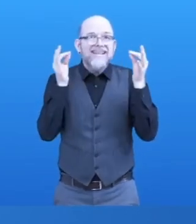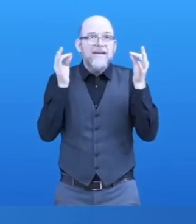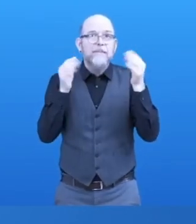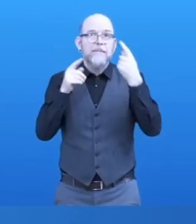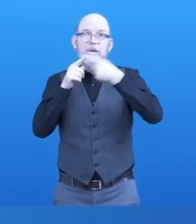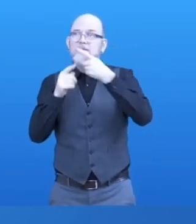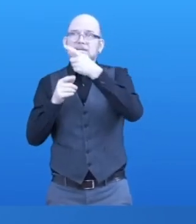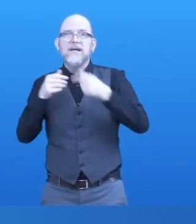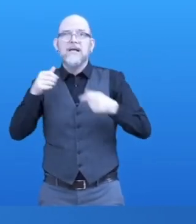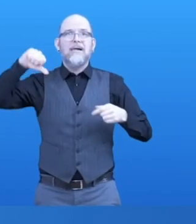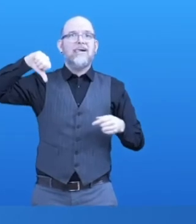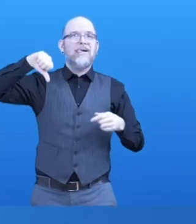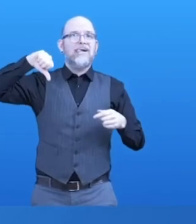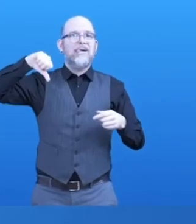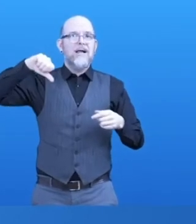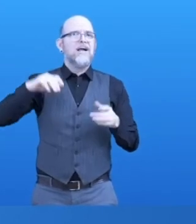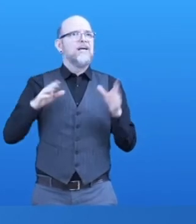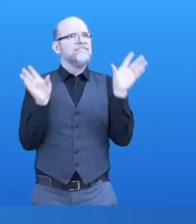create the symbol for bad cat.